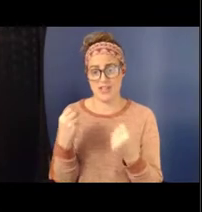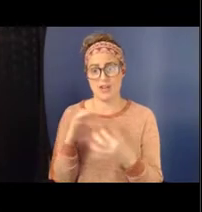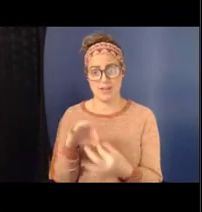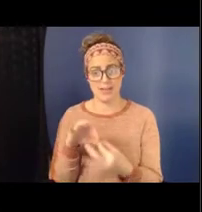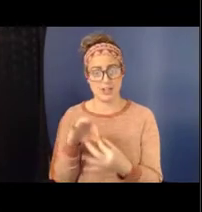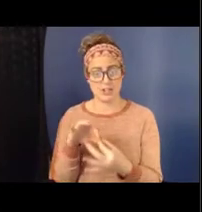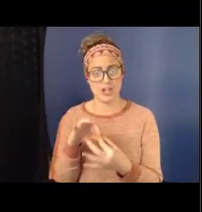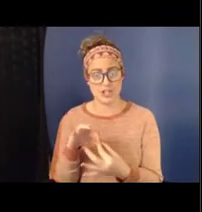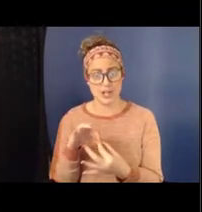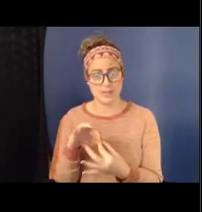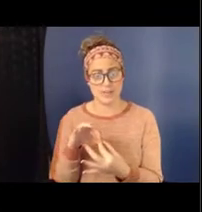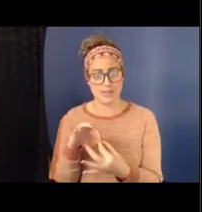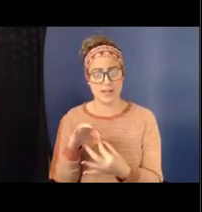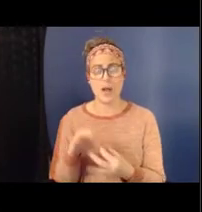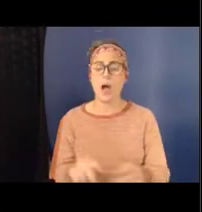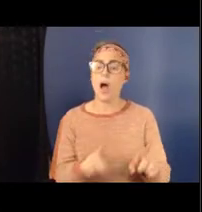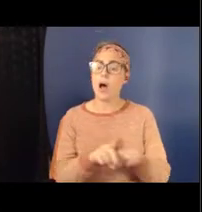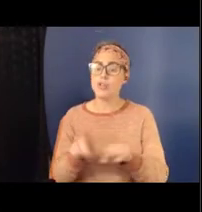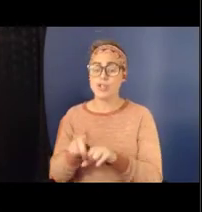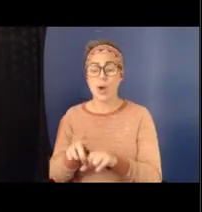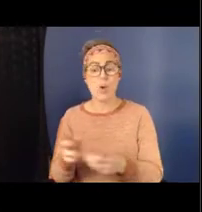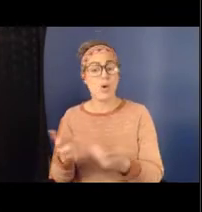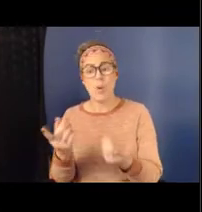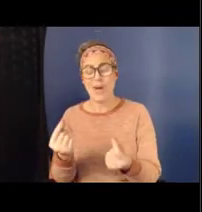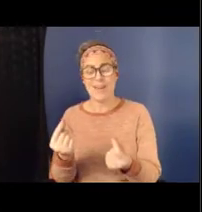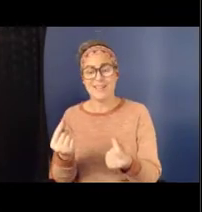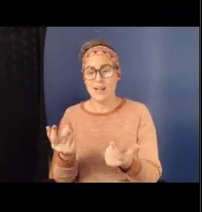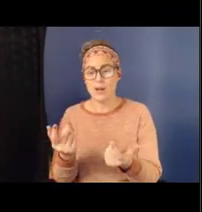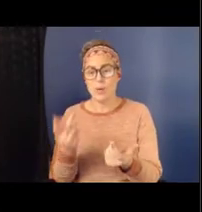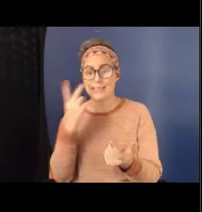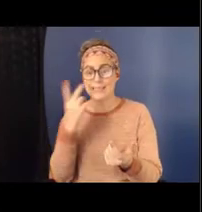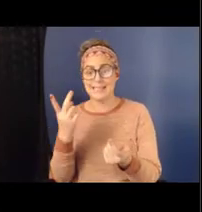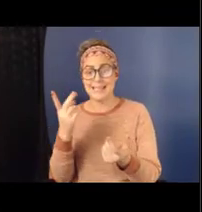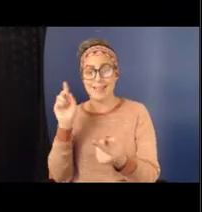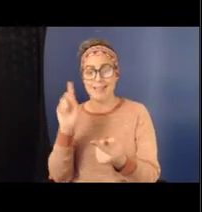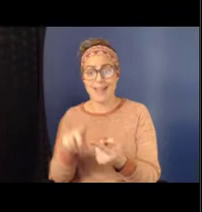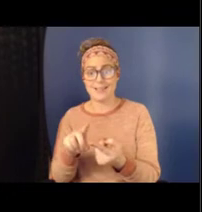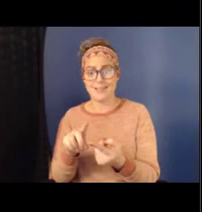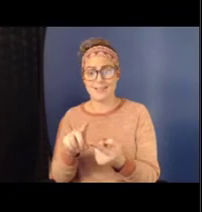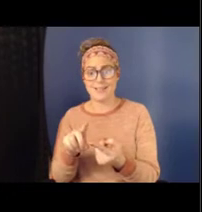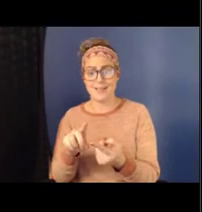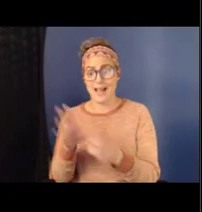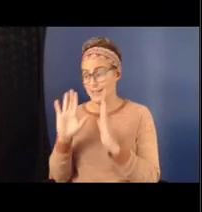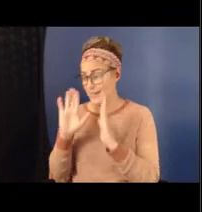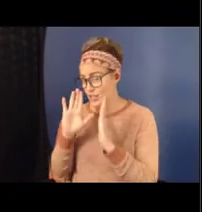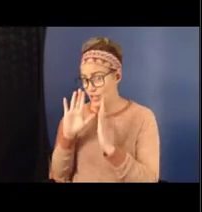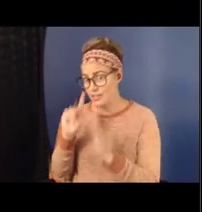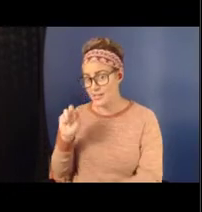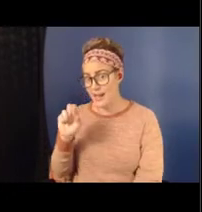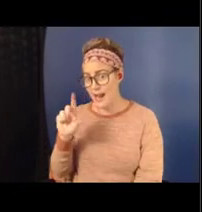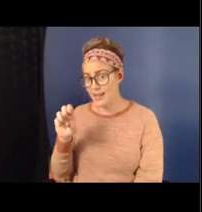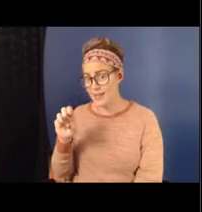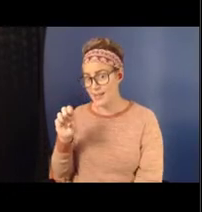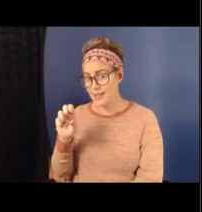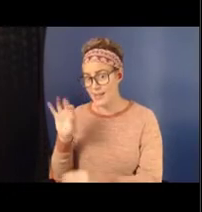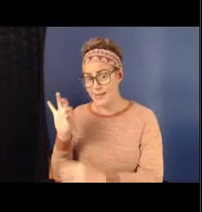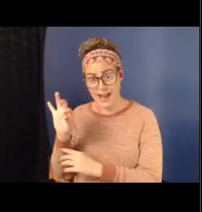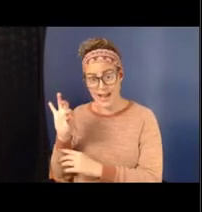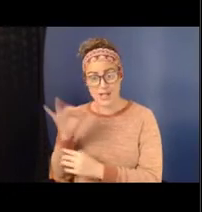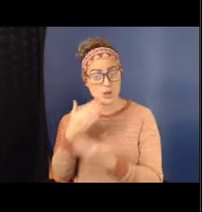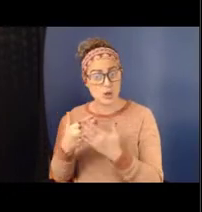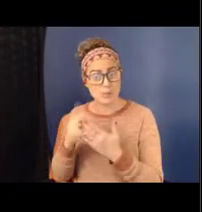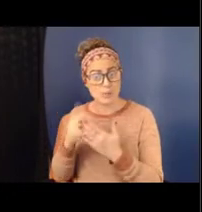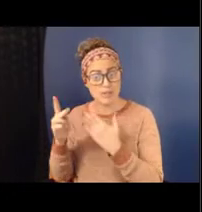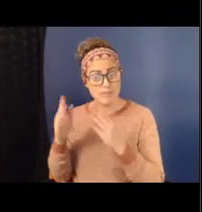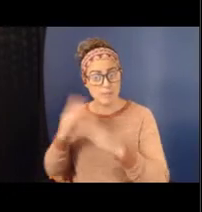Where we see less of this is where there is attention to Title IX, good prevention programming, comprehensive sex